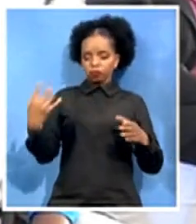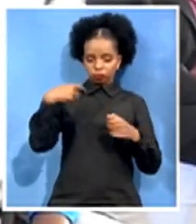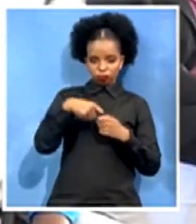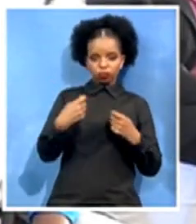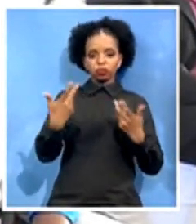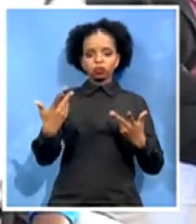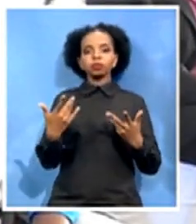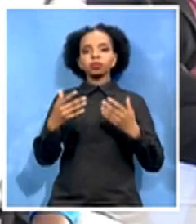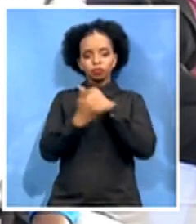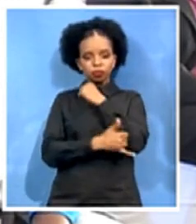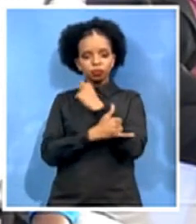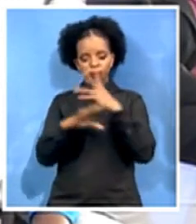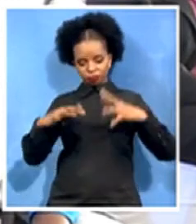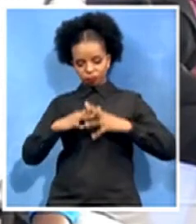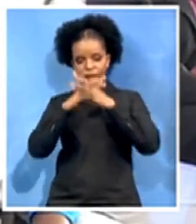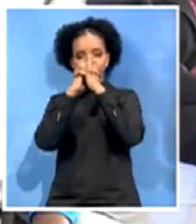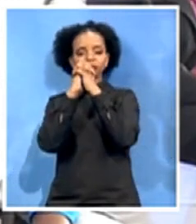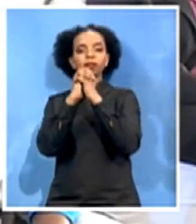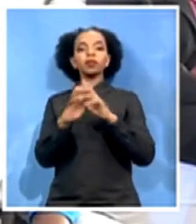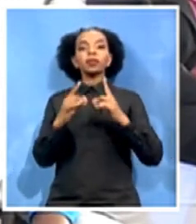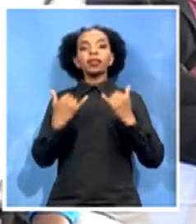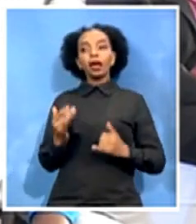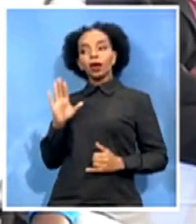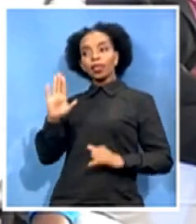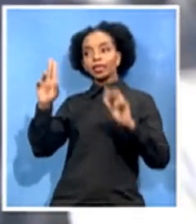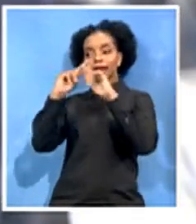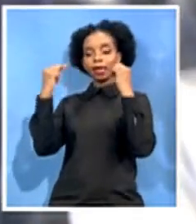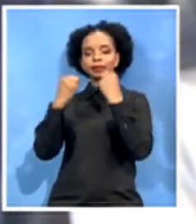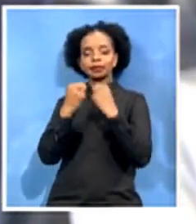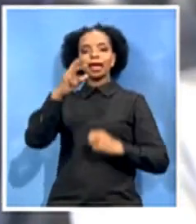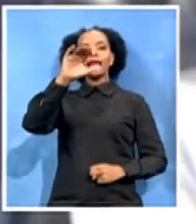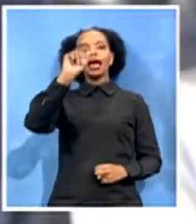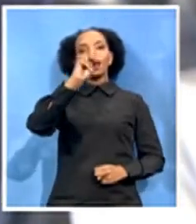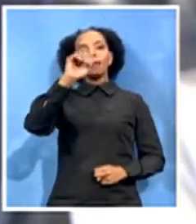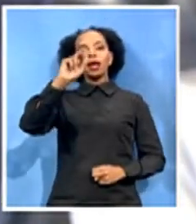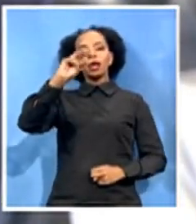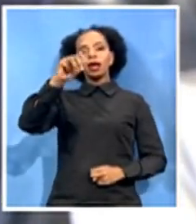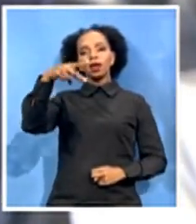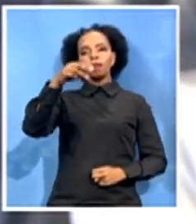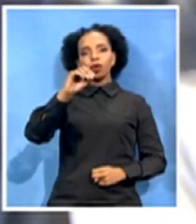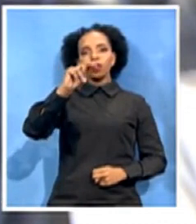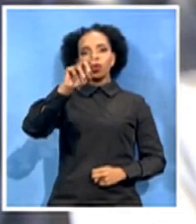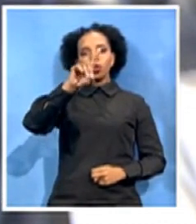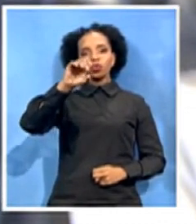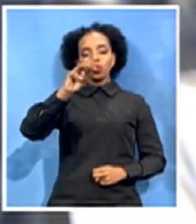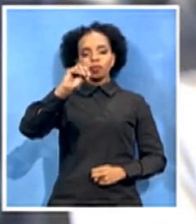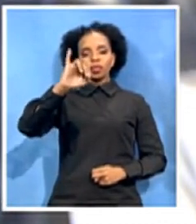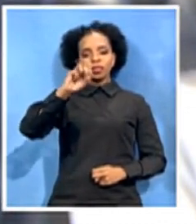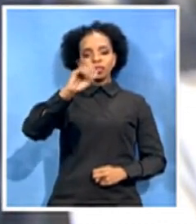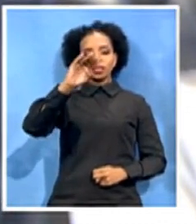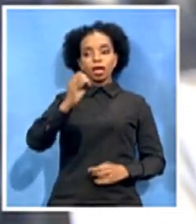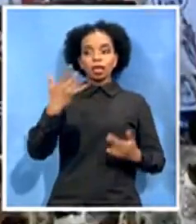is now looking toward the final step to seal the return of the kingship. It will be the coronation of their king, Zoluzu